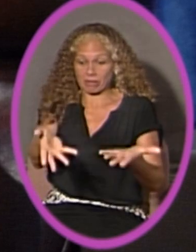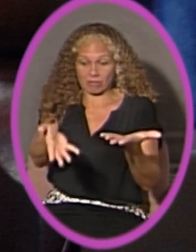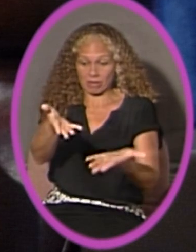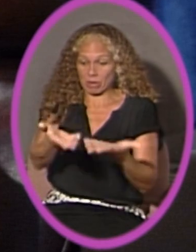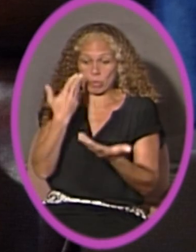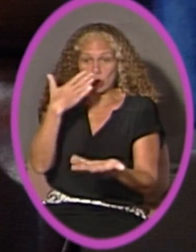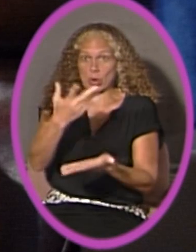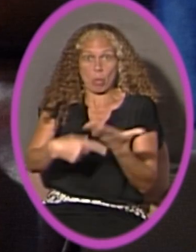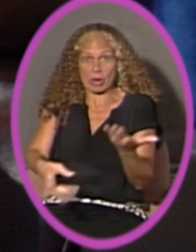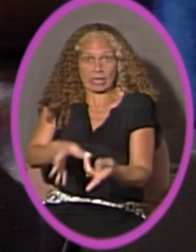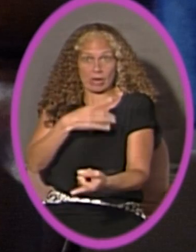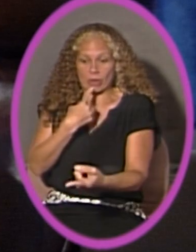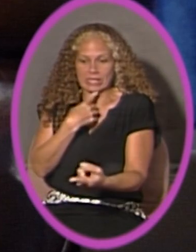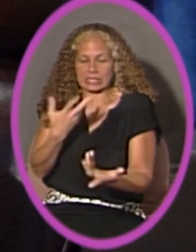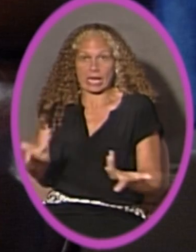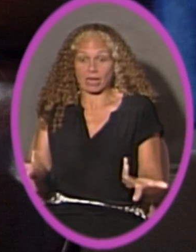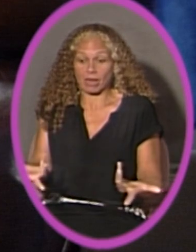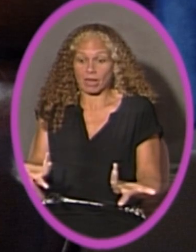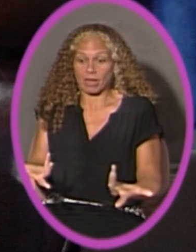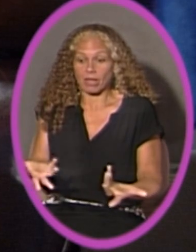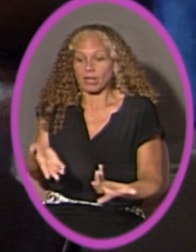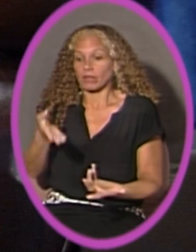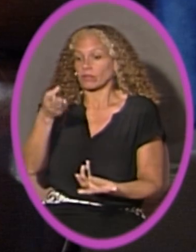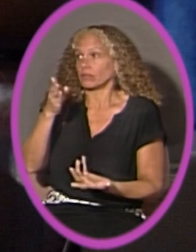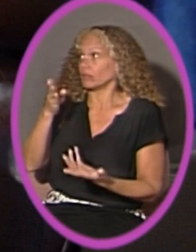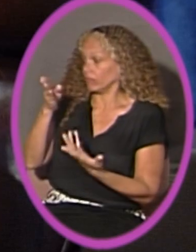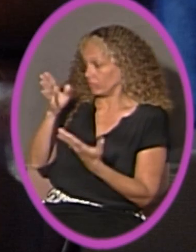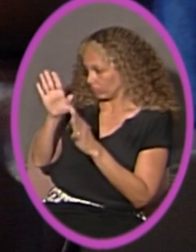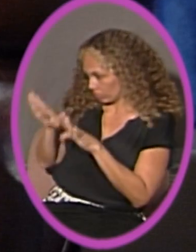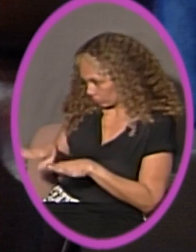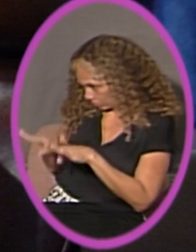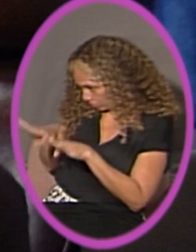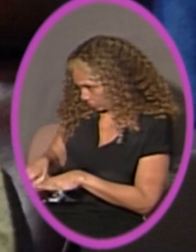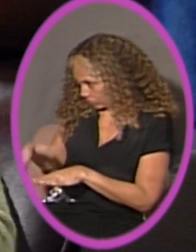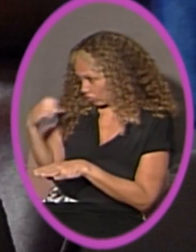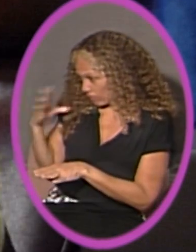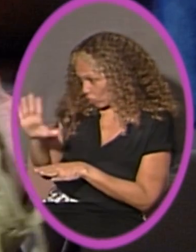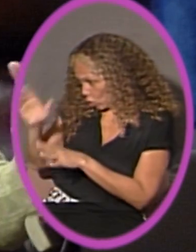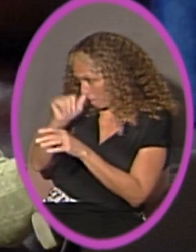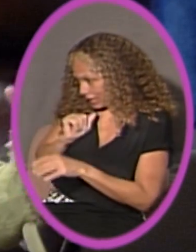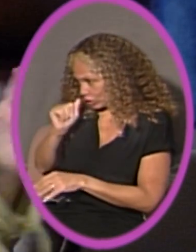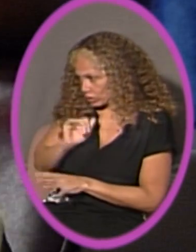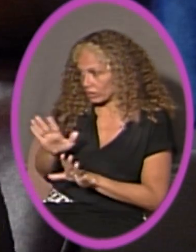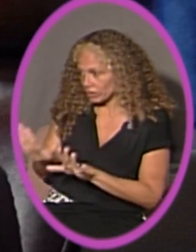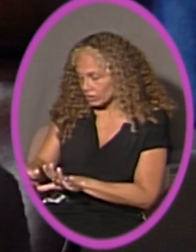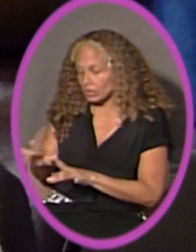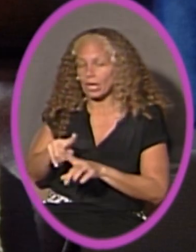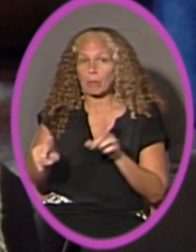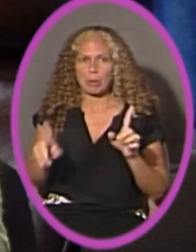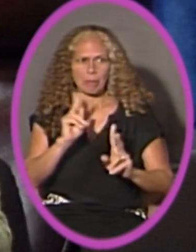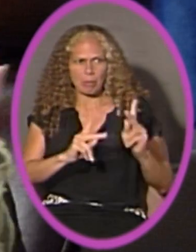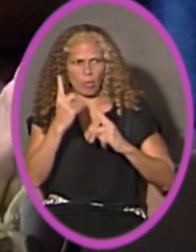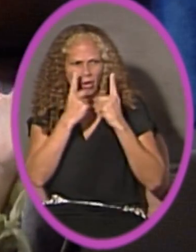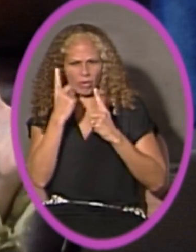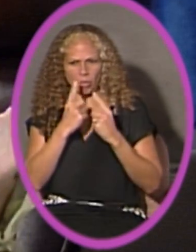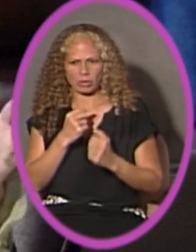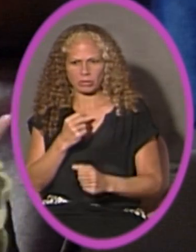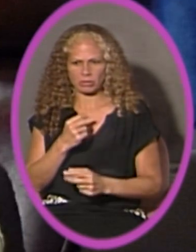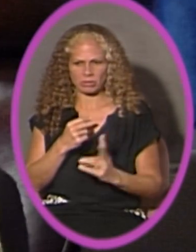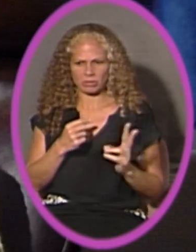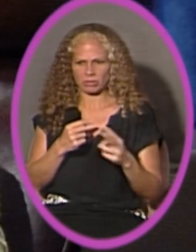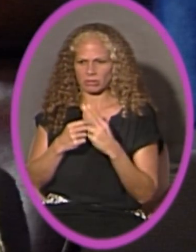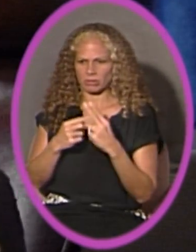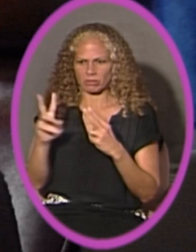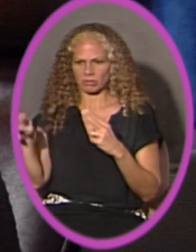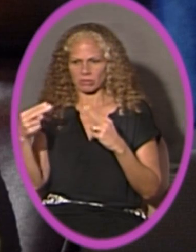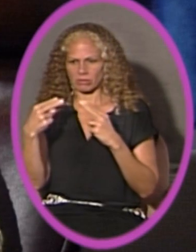public hearing. So, God bless the chair for her patience, right? Because, you know, we look to the, people might be wondering, why do you keep looking to the attorney? Why